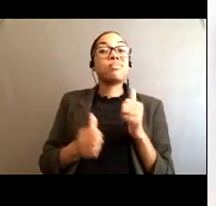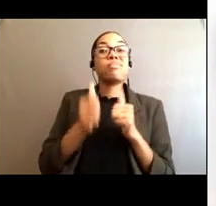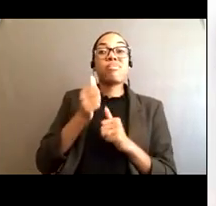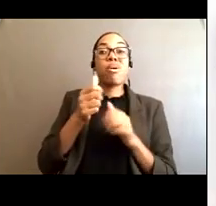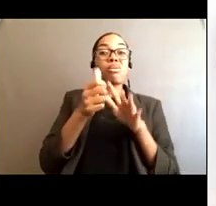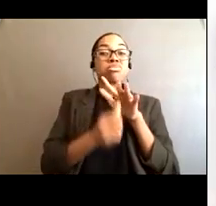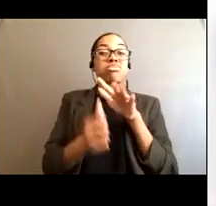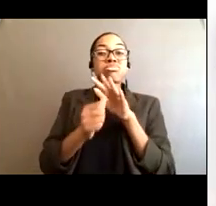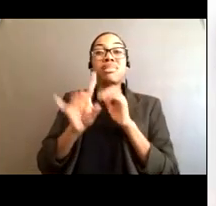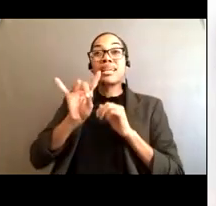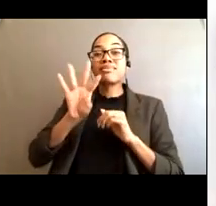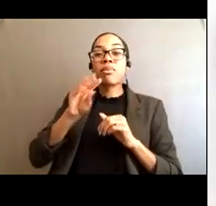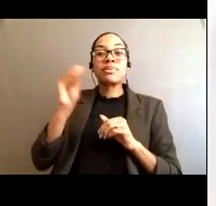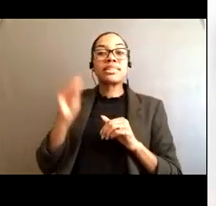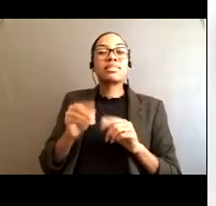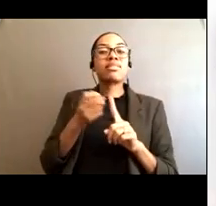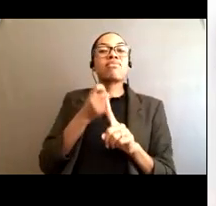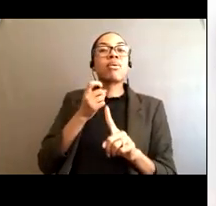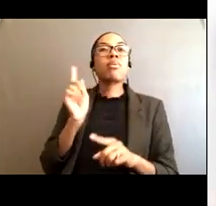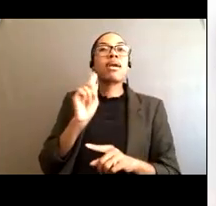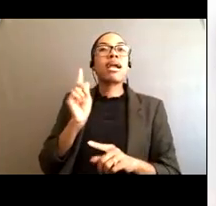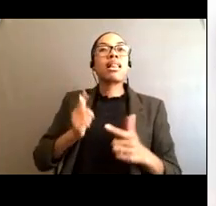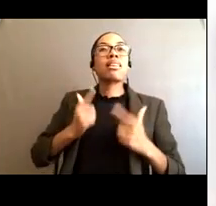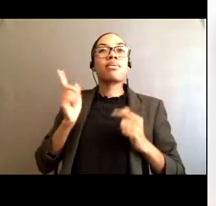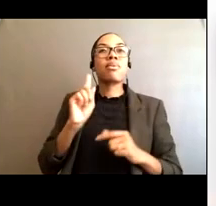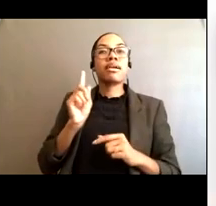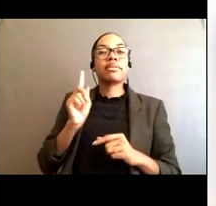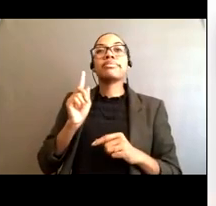And so next slide.